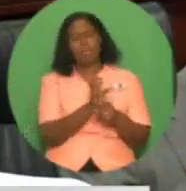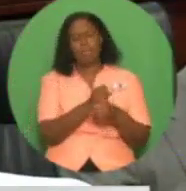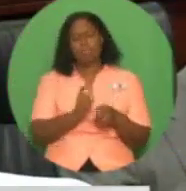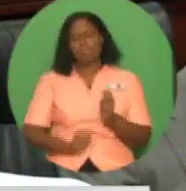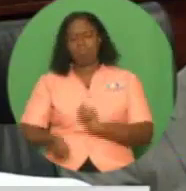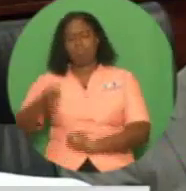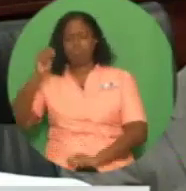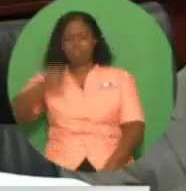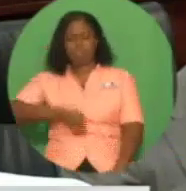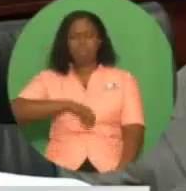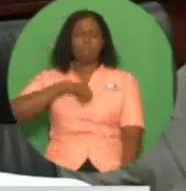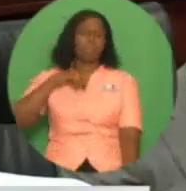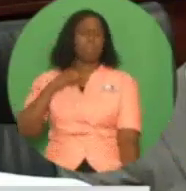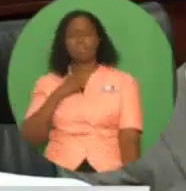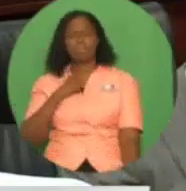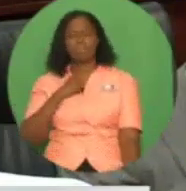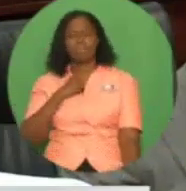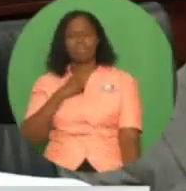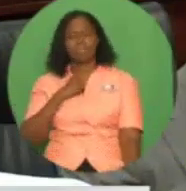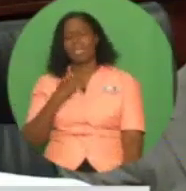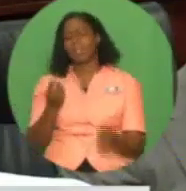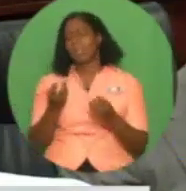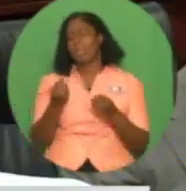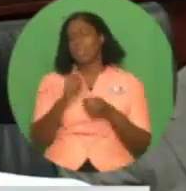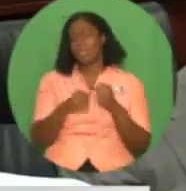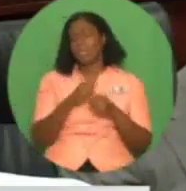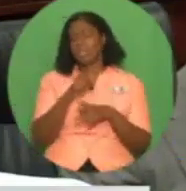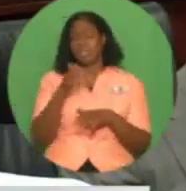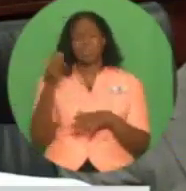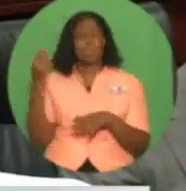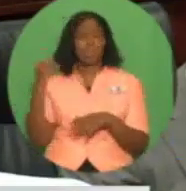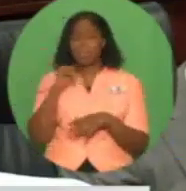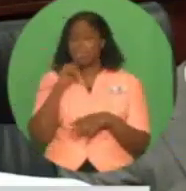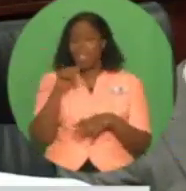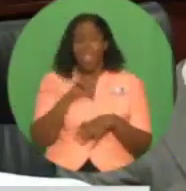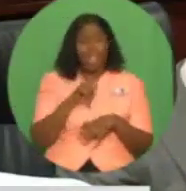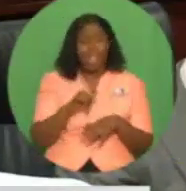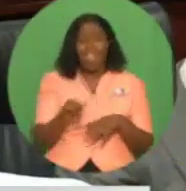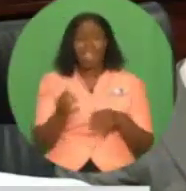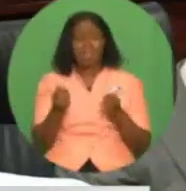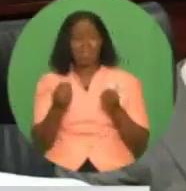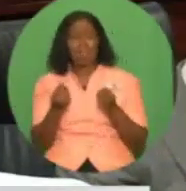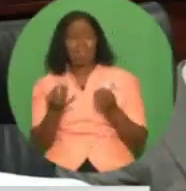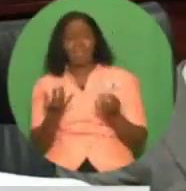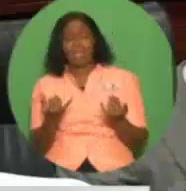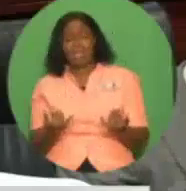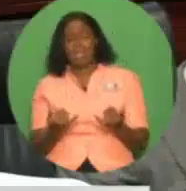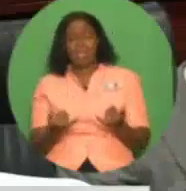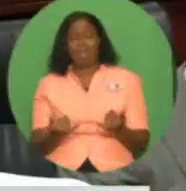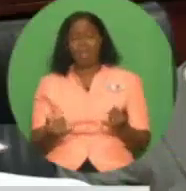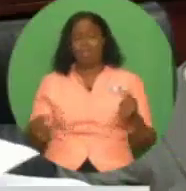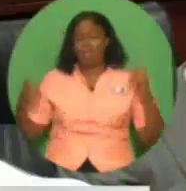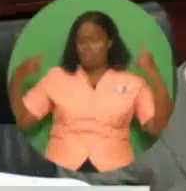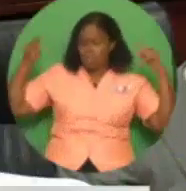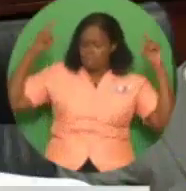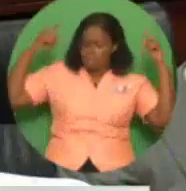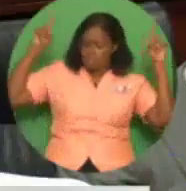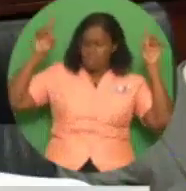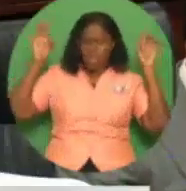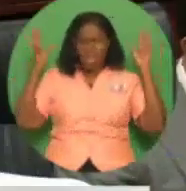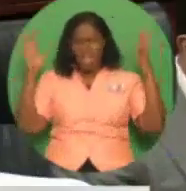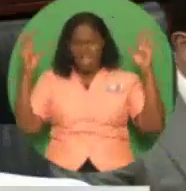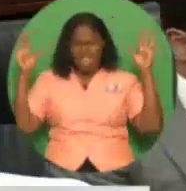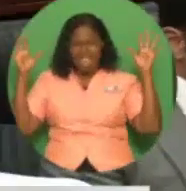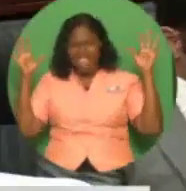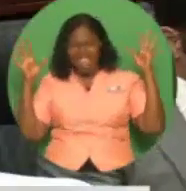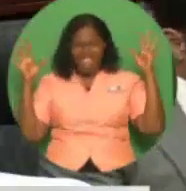with a sense of pride not seen for many years. Many of our athletes have been parading on the victory podiums before international audiences,